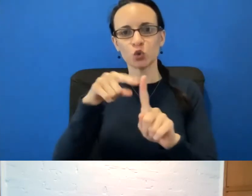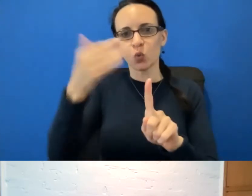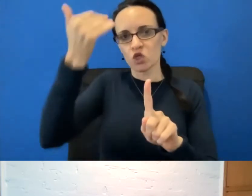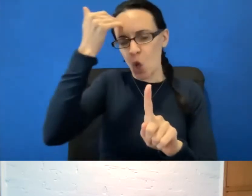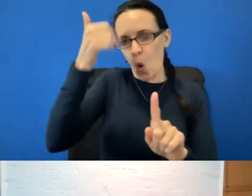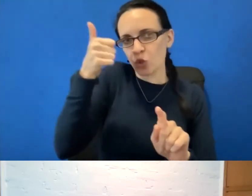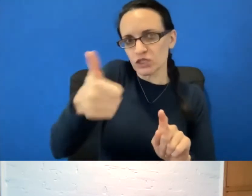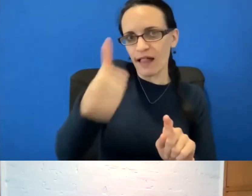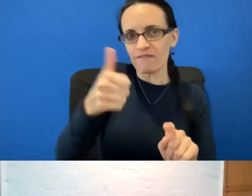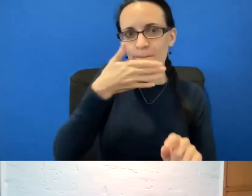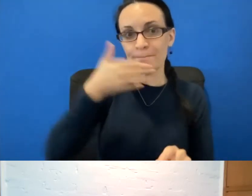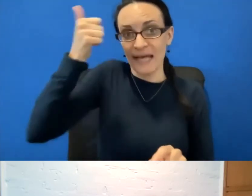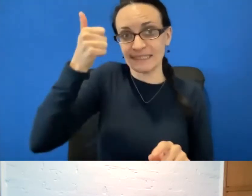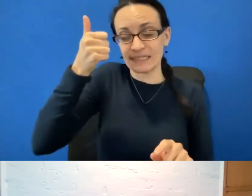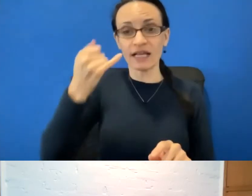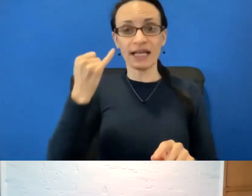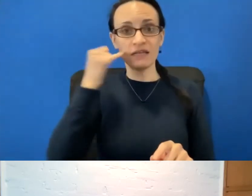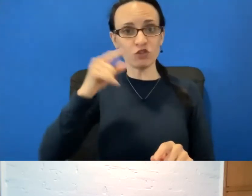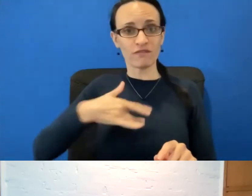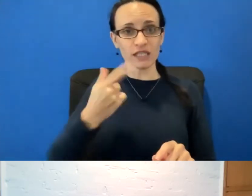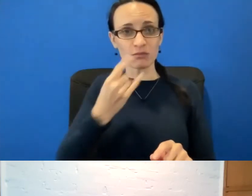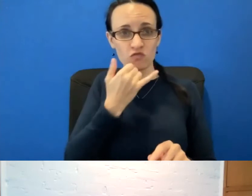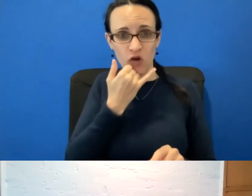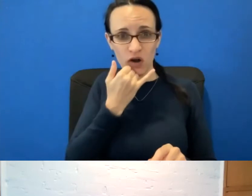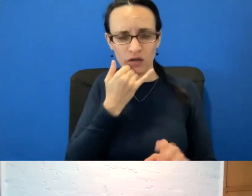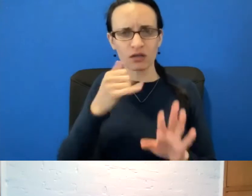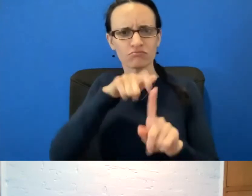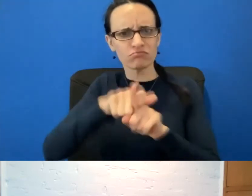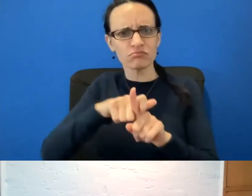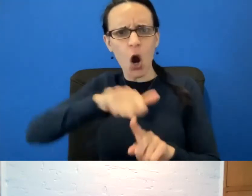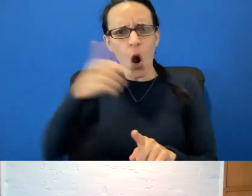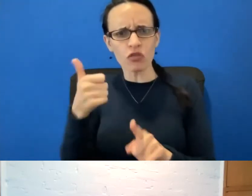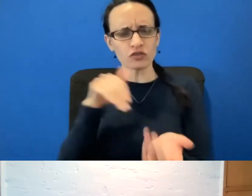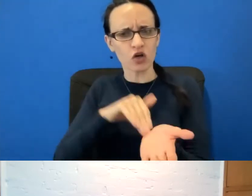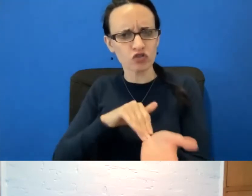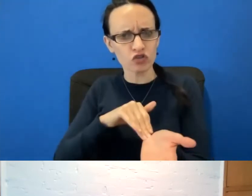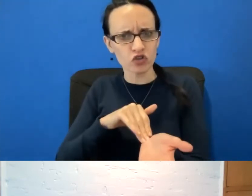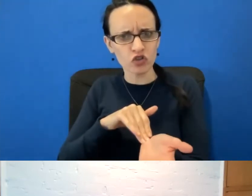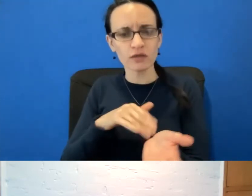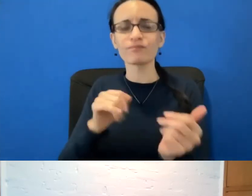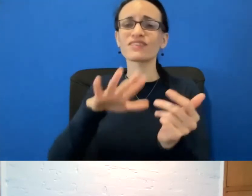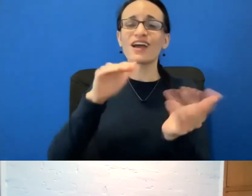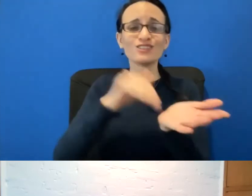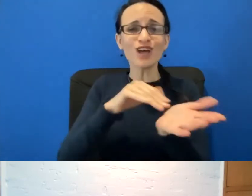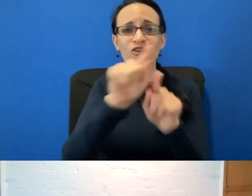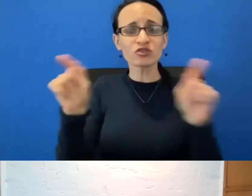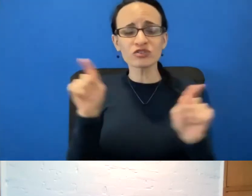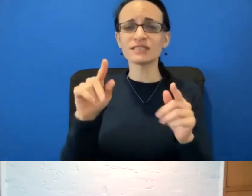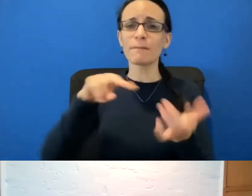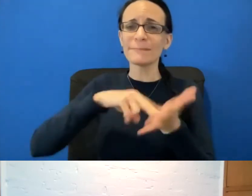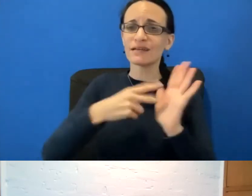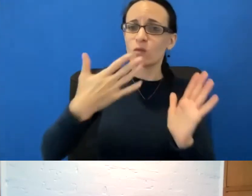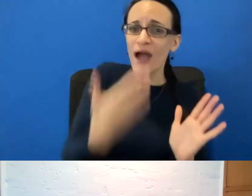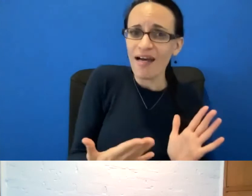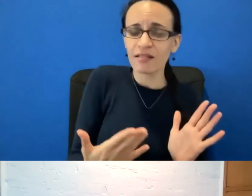something's wrong, then you go seek the counsel of another doctor, because doctors are well meaning and caring. But we're